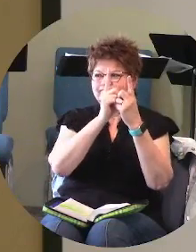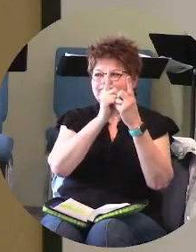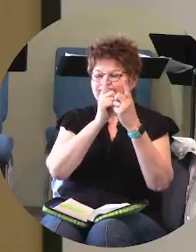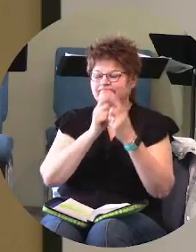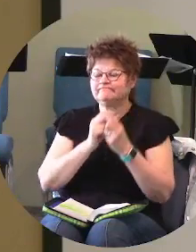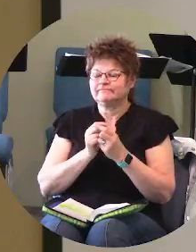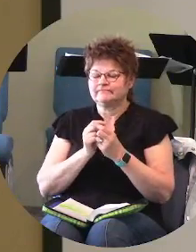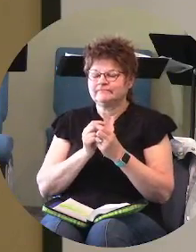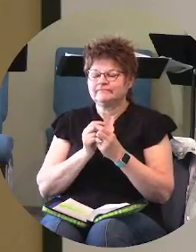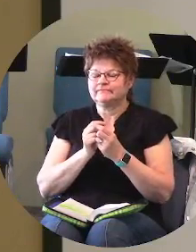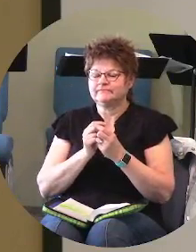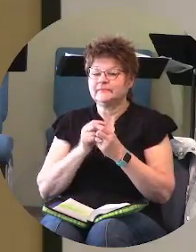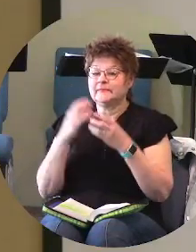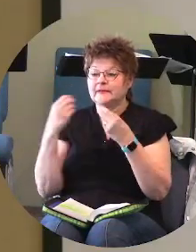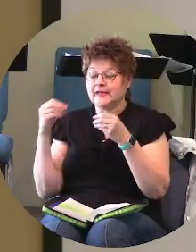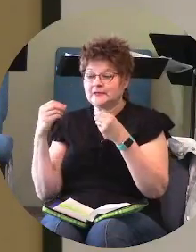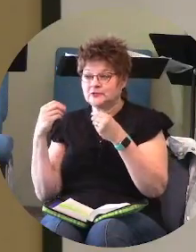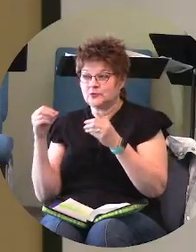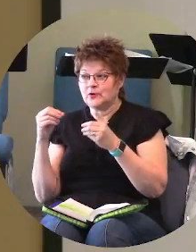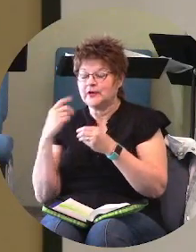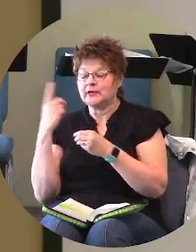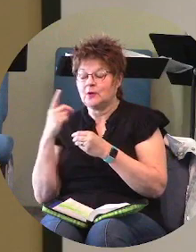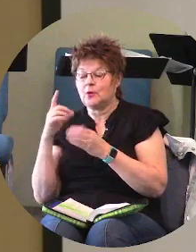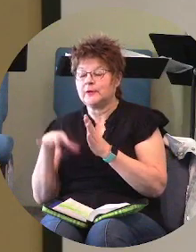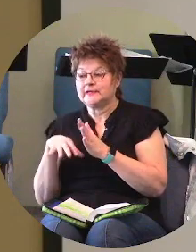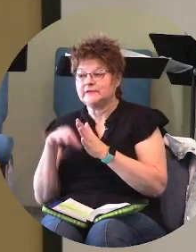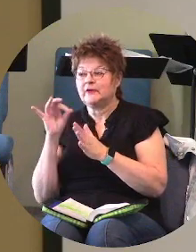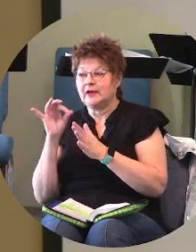in that jc penny stories you'll always find